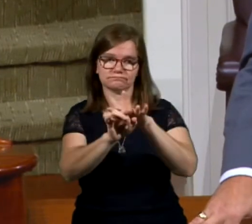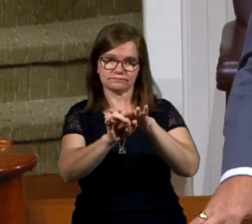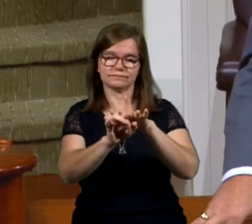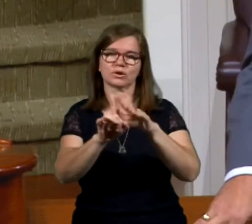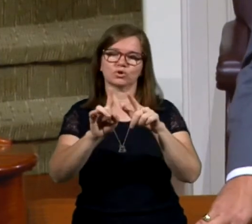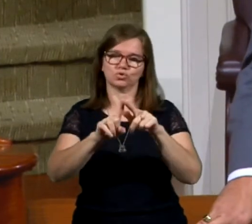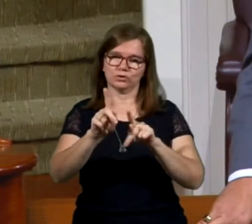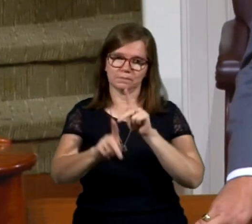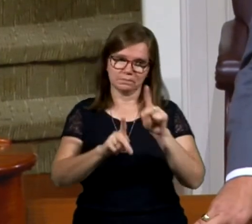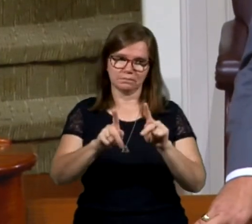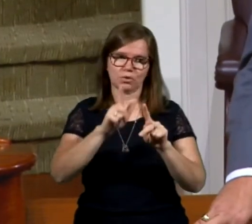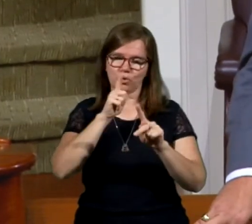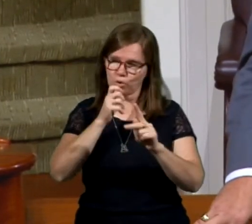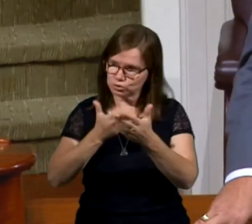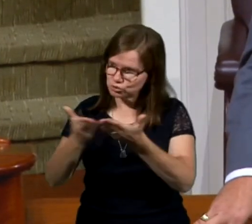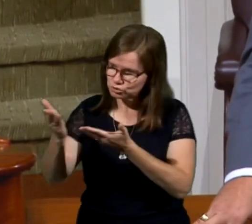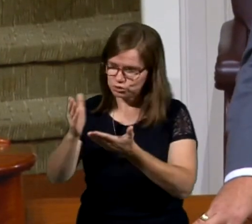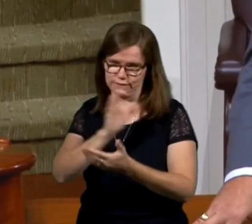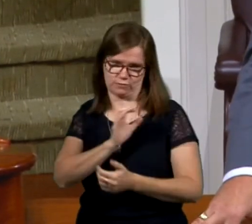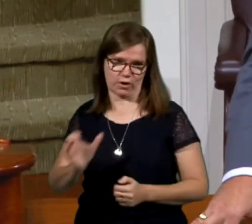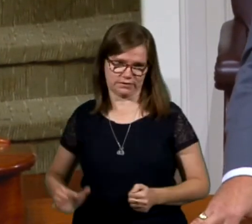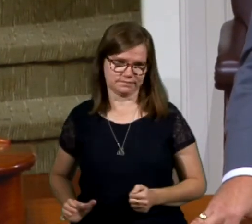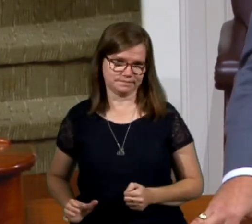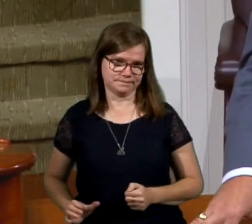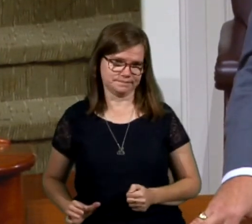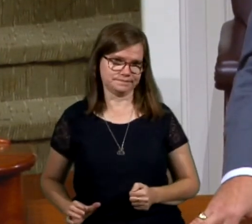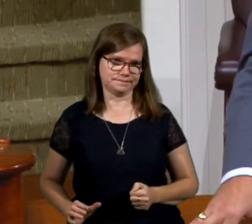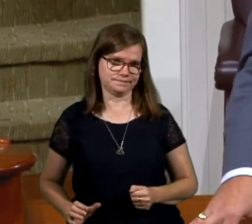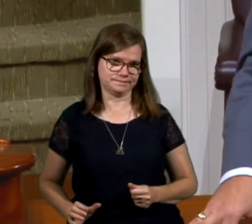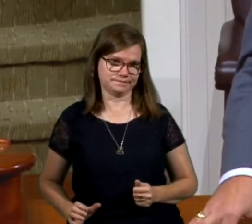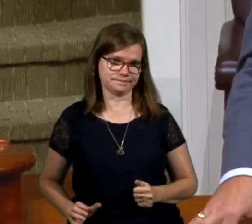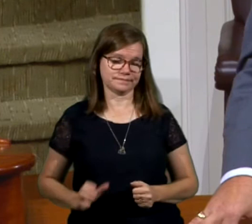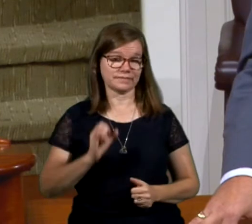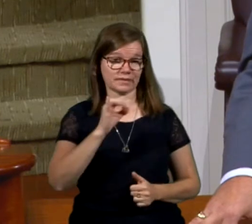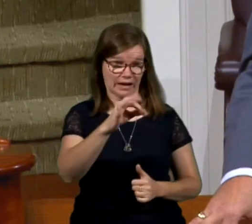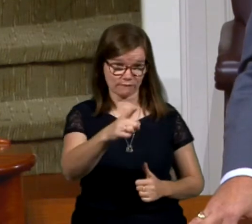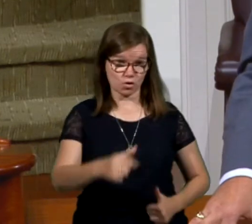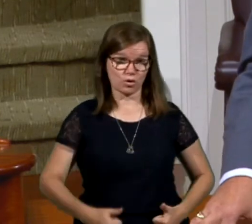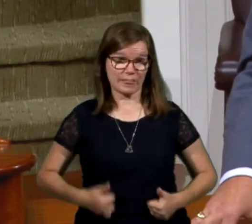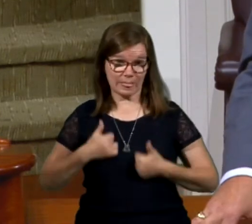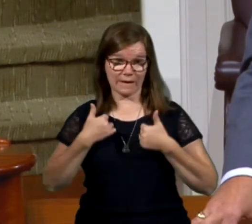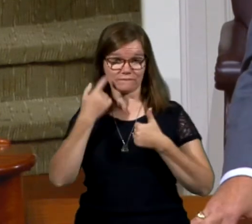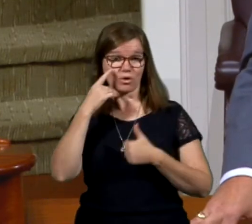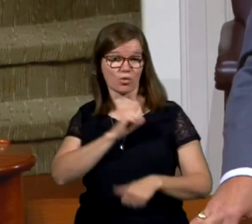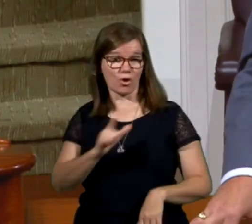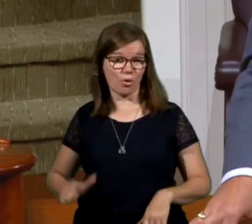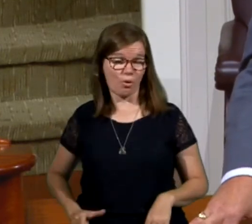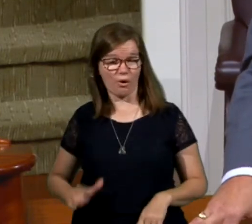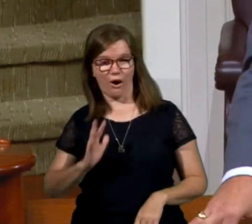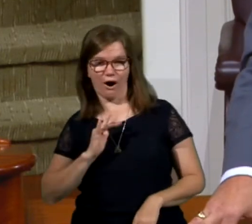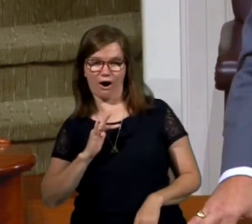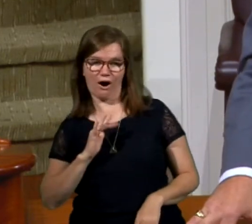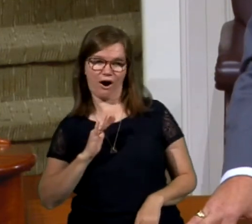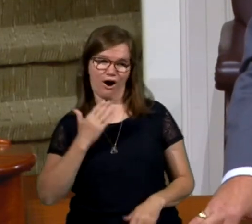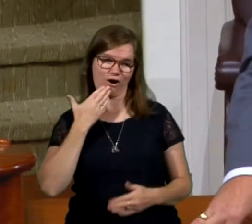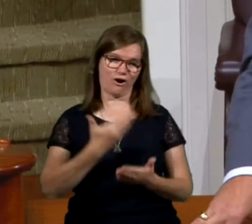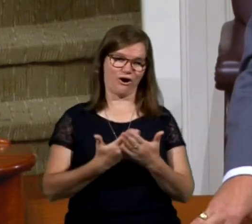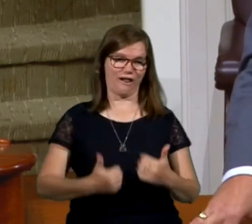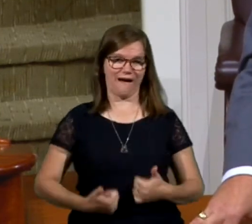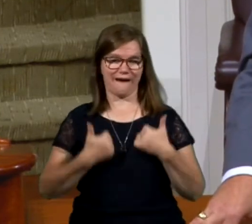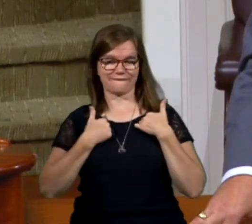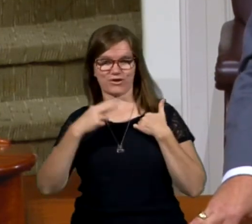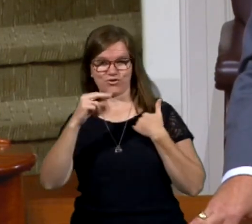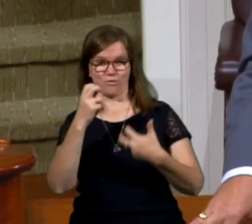servants of Christ. Sometimes we think, you know, if you're really living for the Lord, then you're going to have a great life. You won't have any problems.